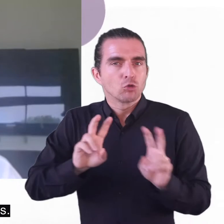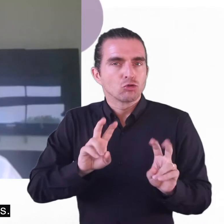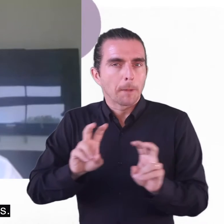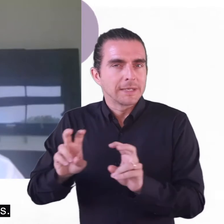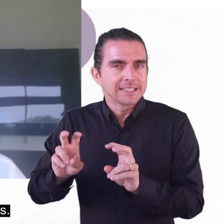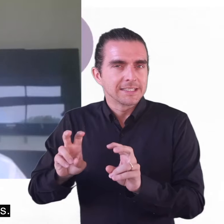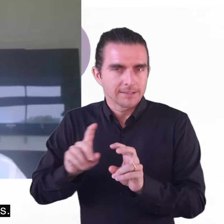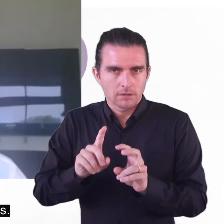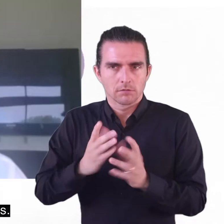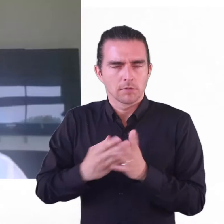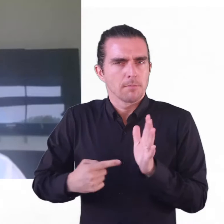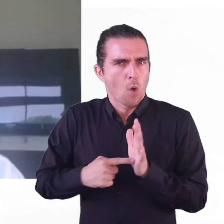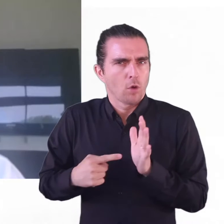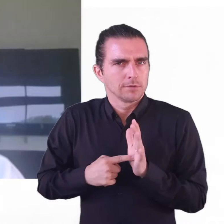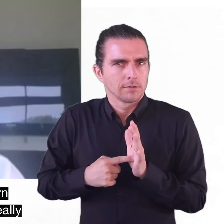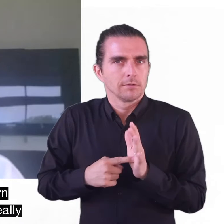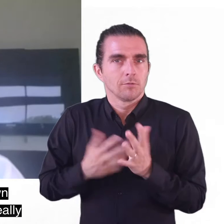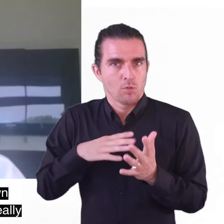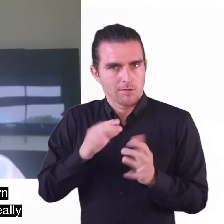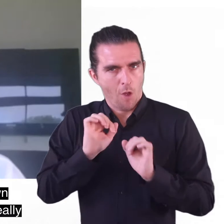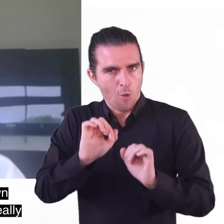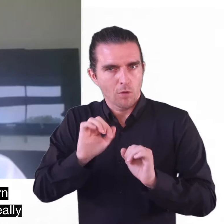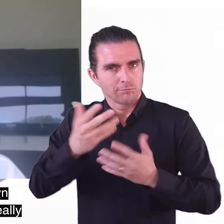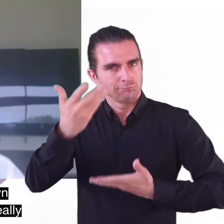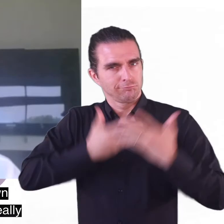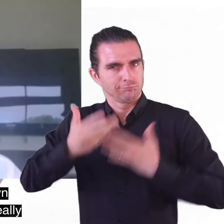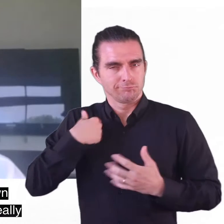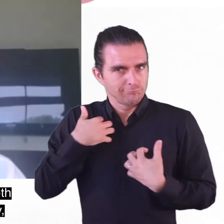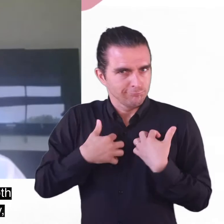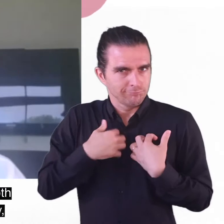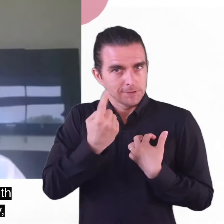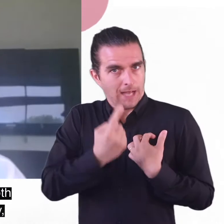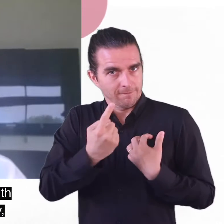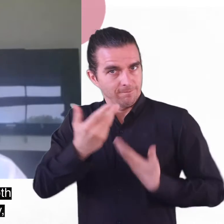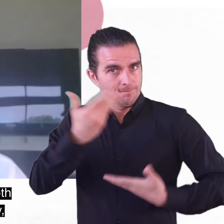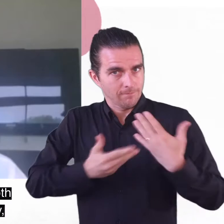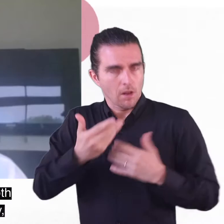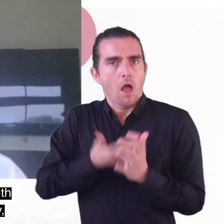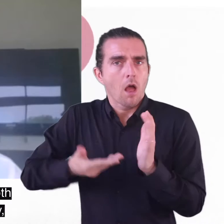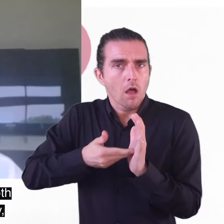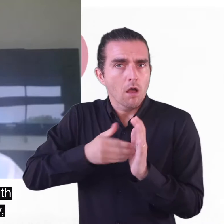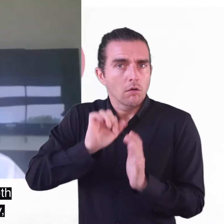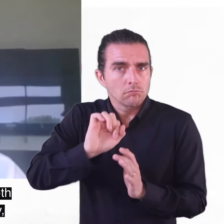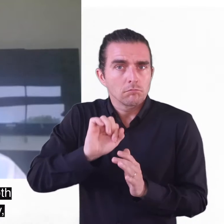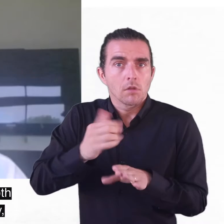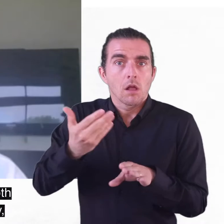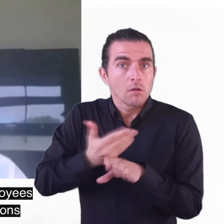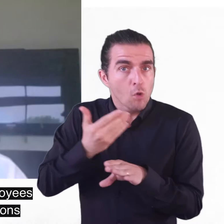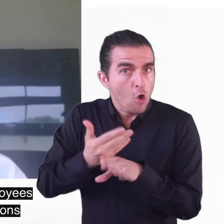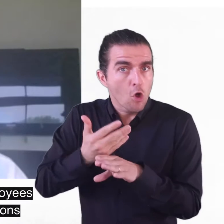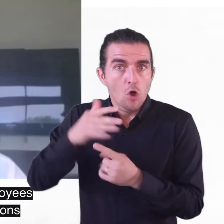various topics um important thing is you know you bring in your own experiences and i'm really interested to hear um both from you